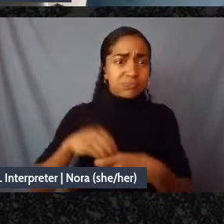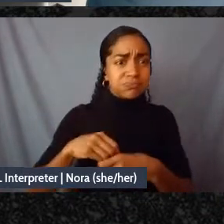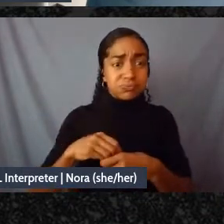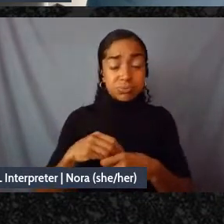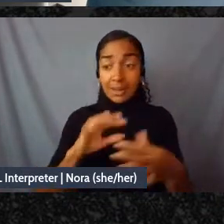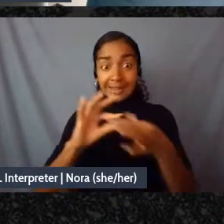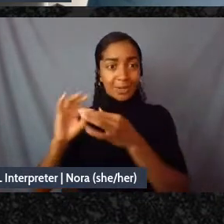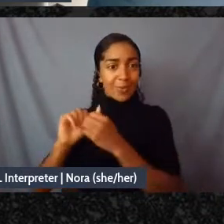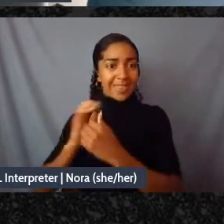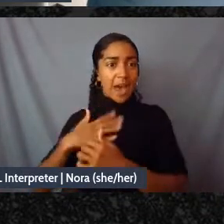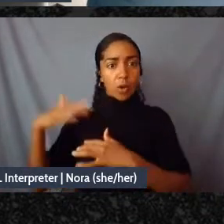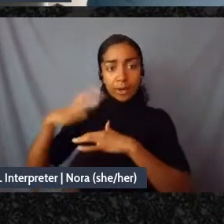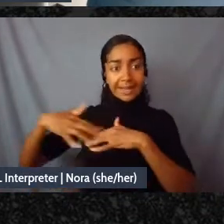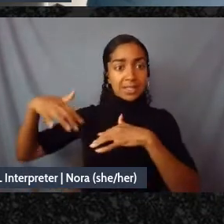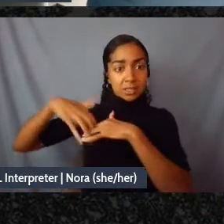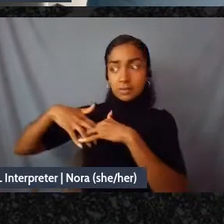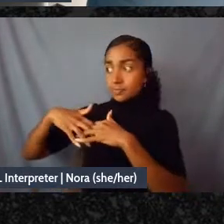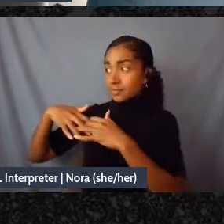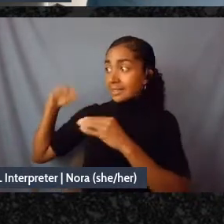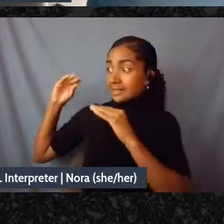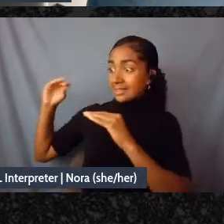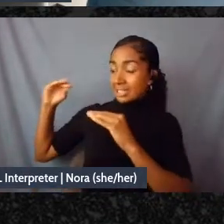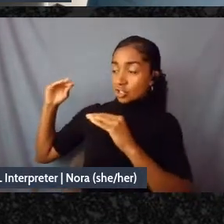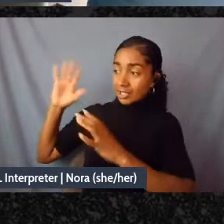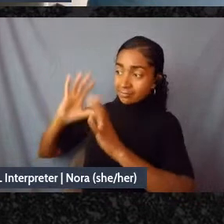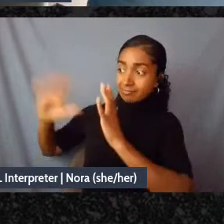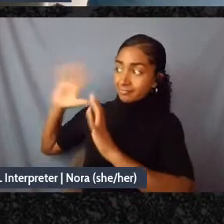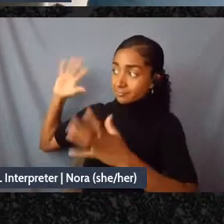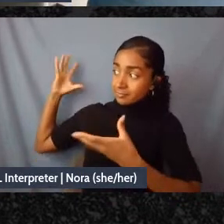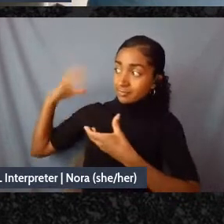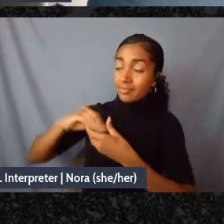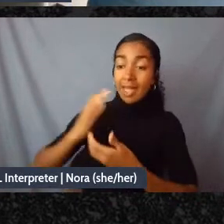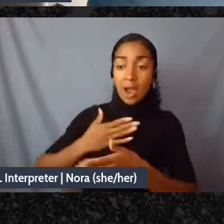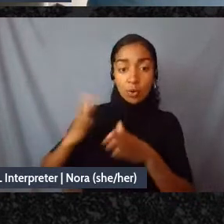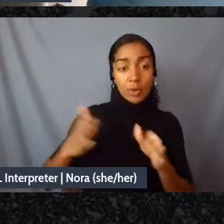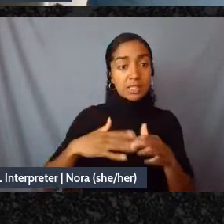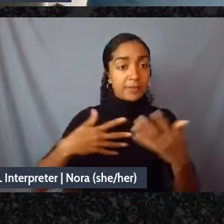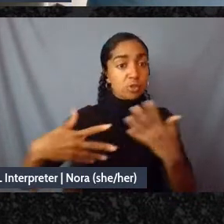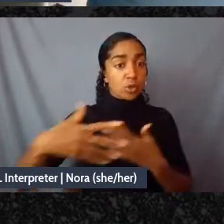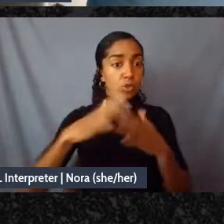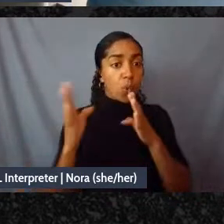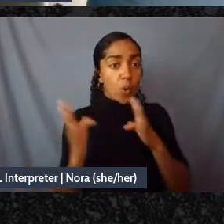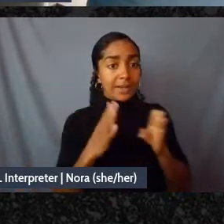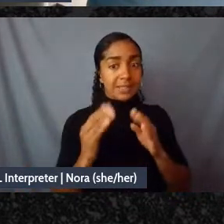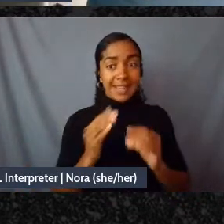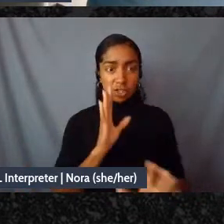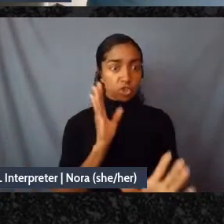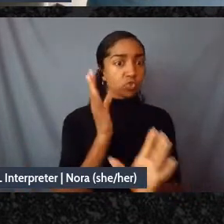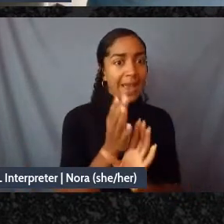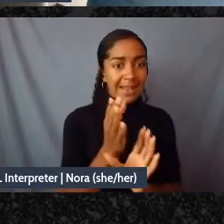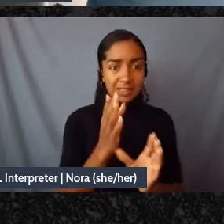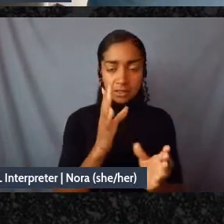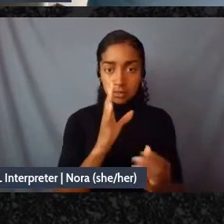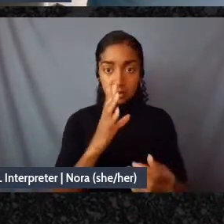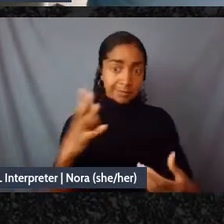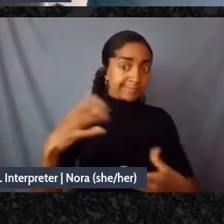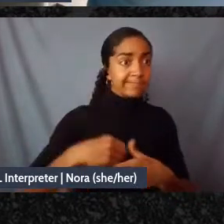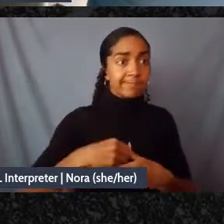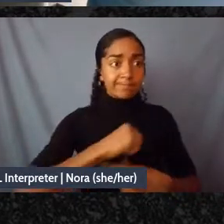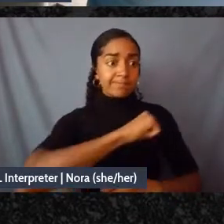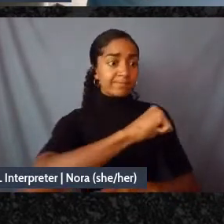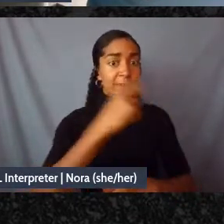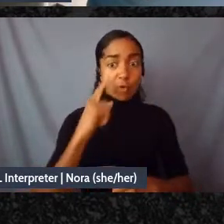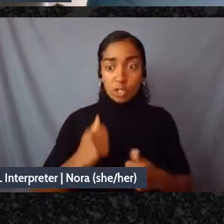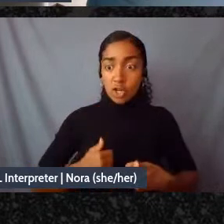ways of social organizing and direct intervention for survival of this dominant social order and